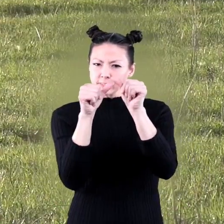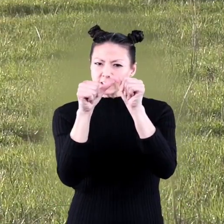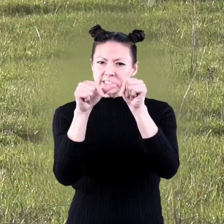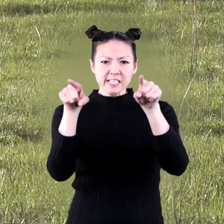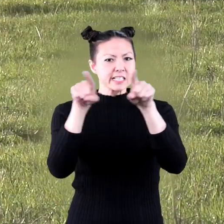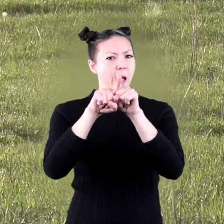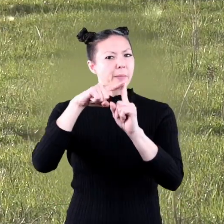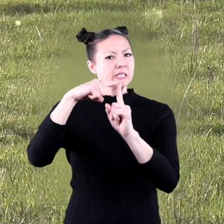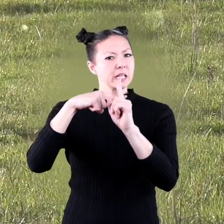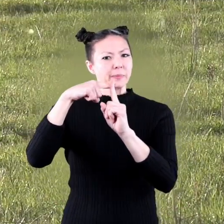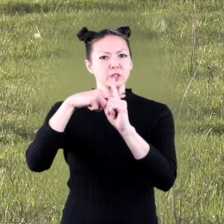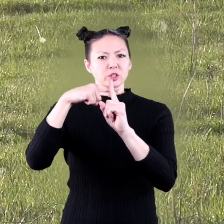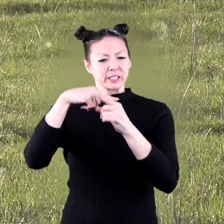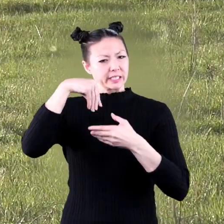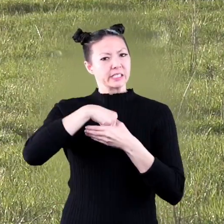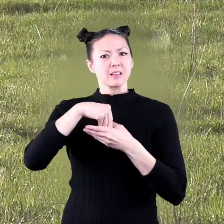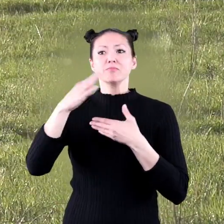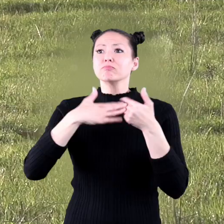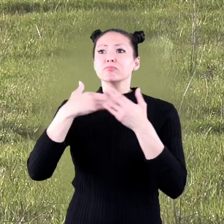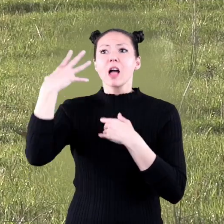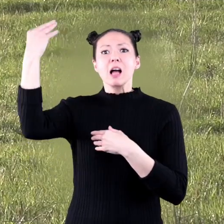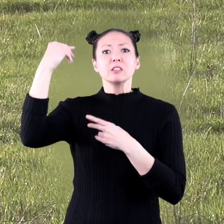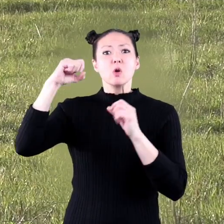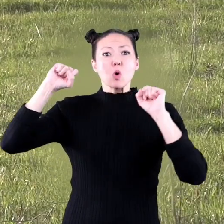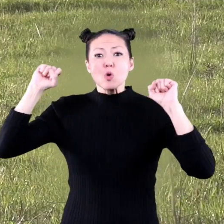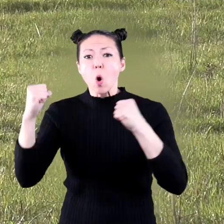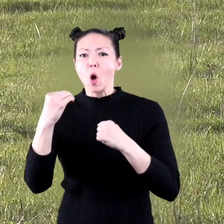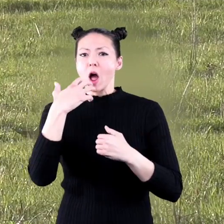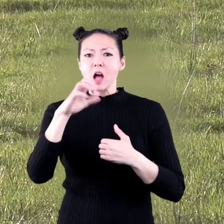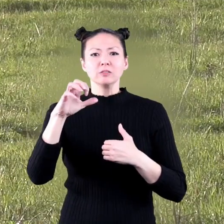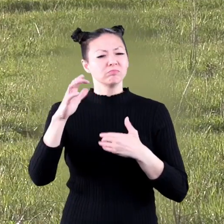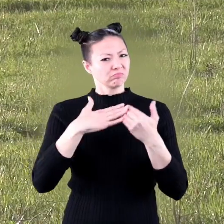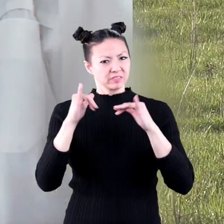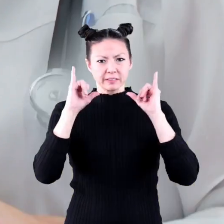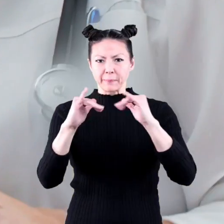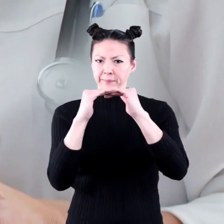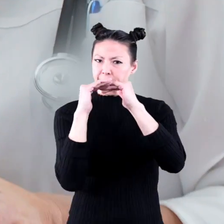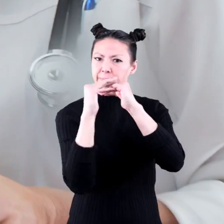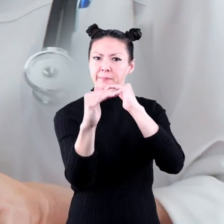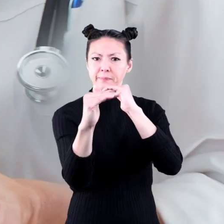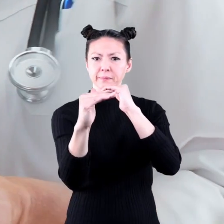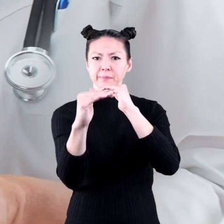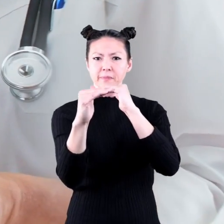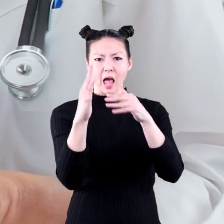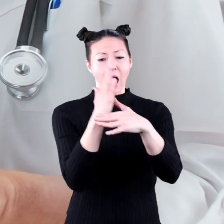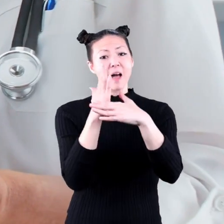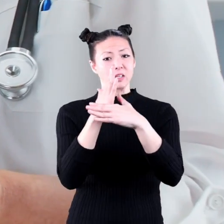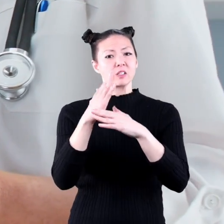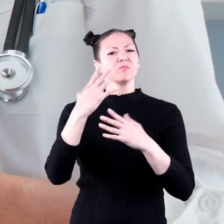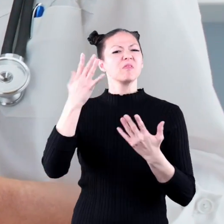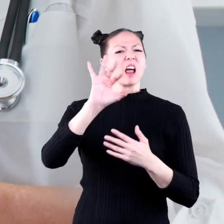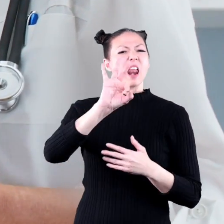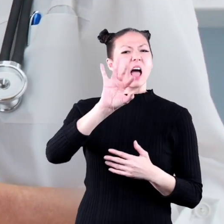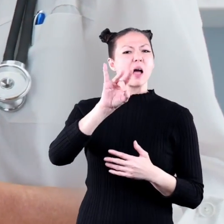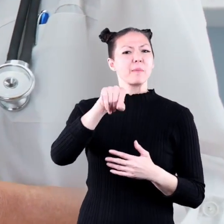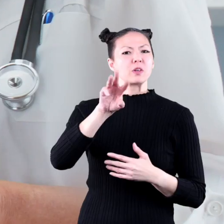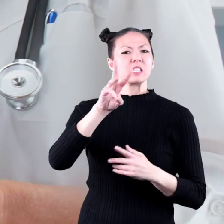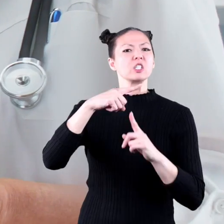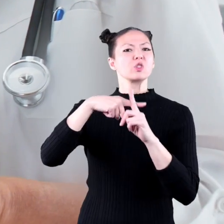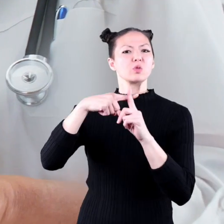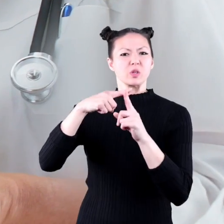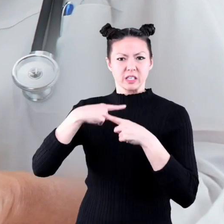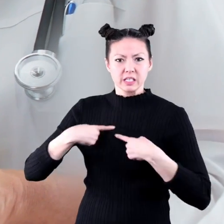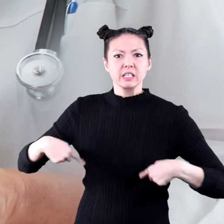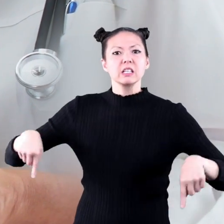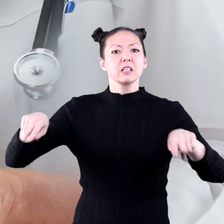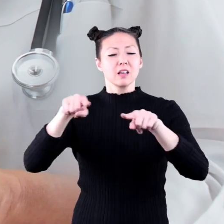temperature on the inside no matter the temperature around them your body temperature averages 98.6 degrees